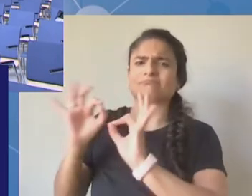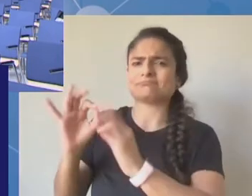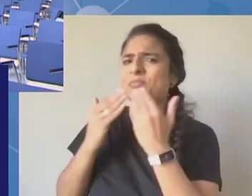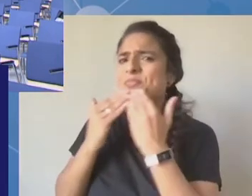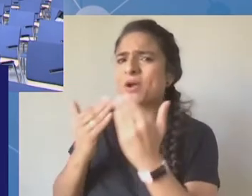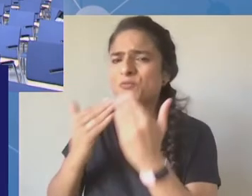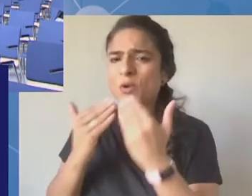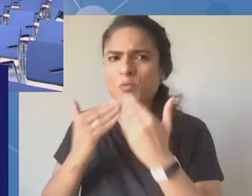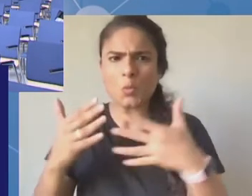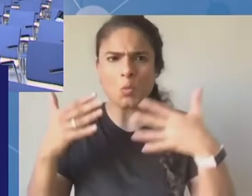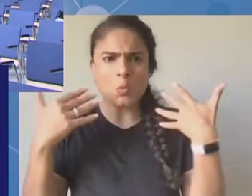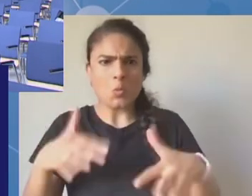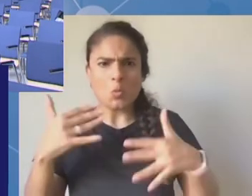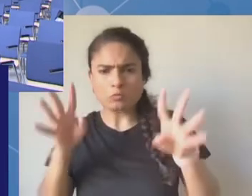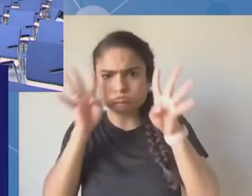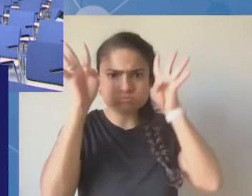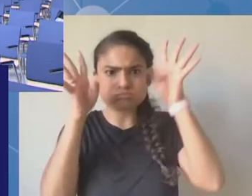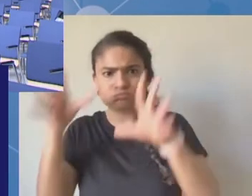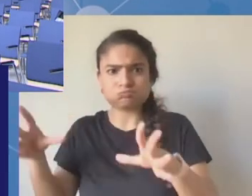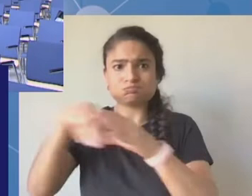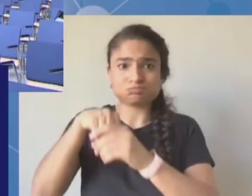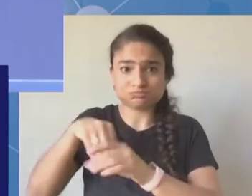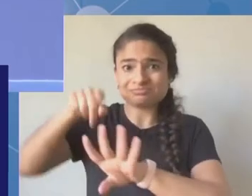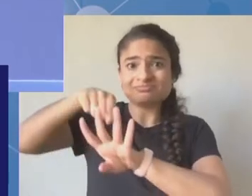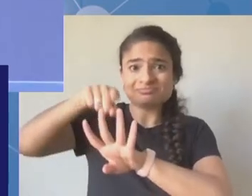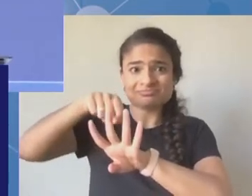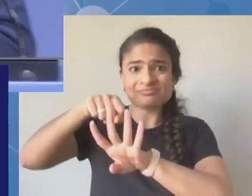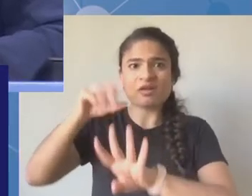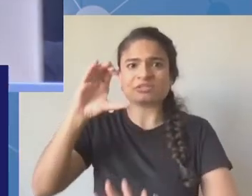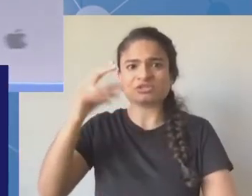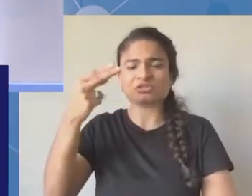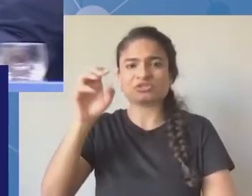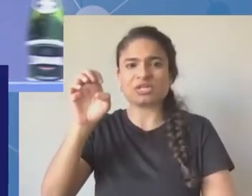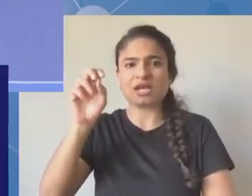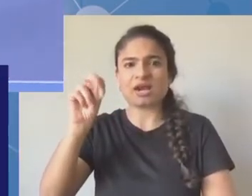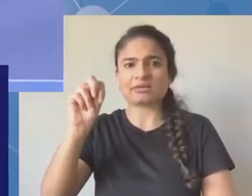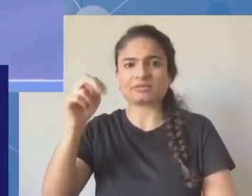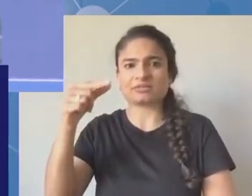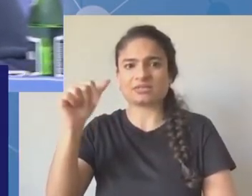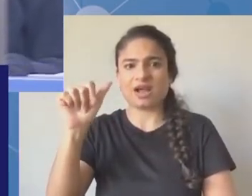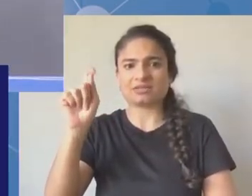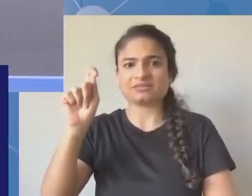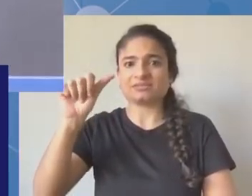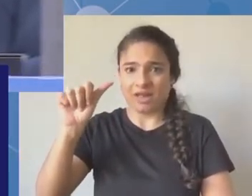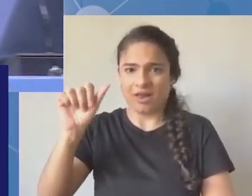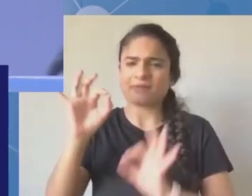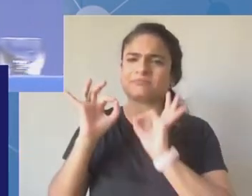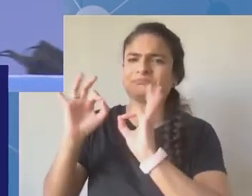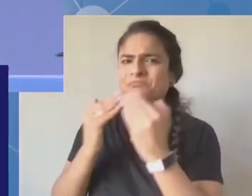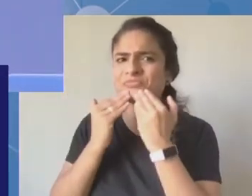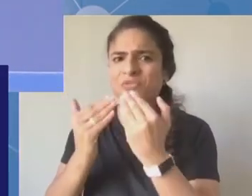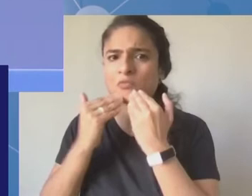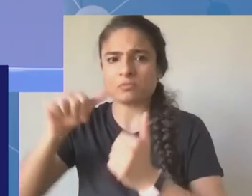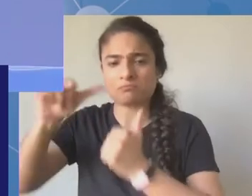Hello, everyone. Online and present here in this IGF, 16th